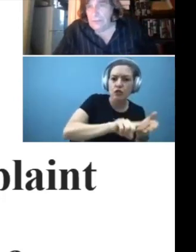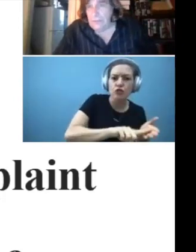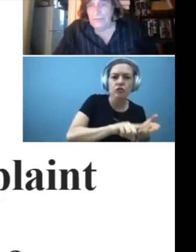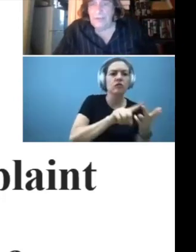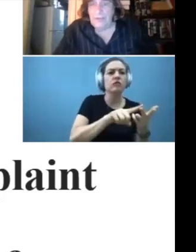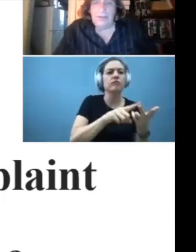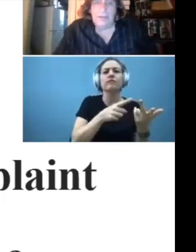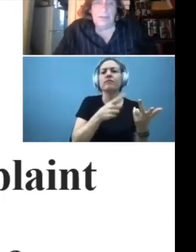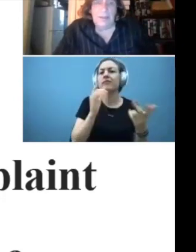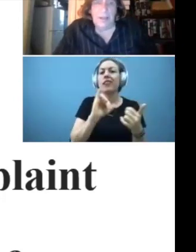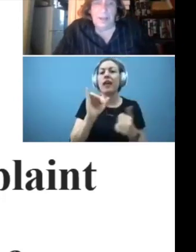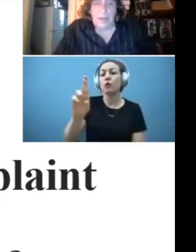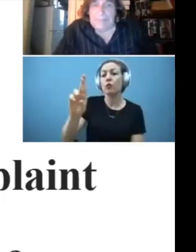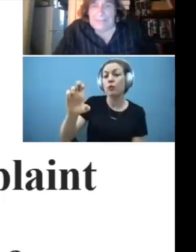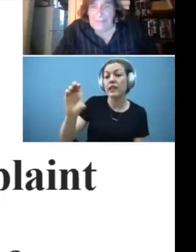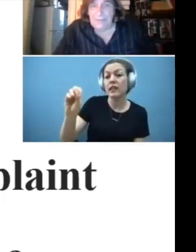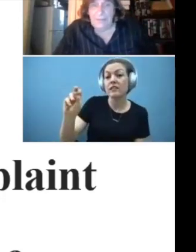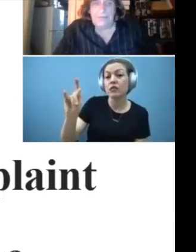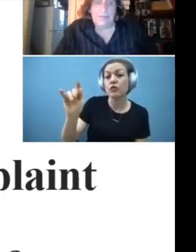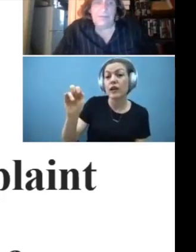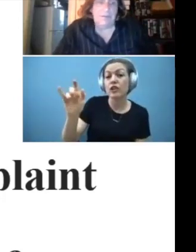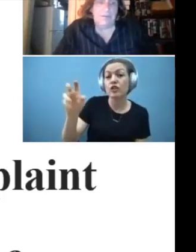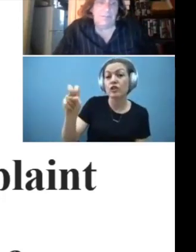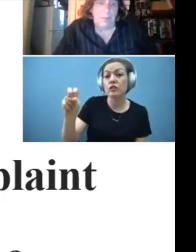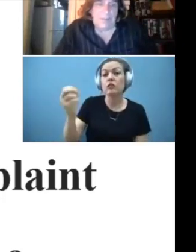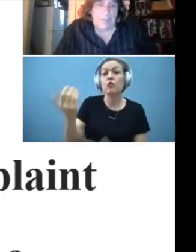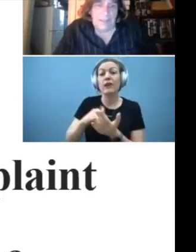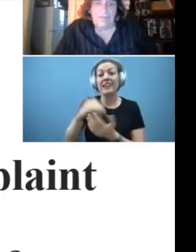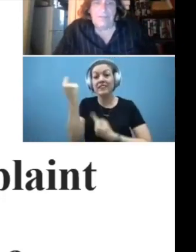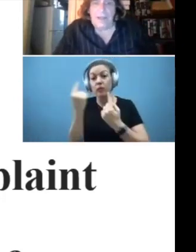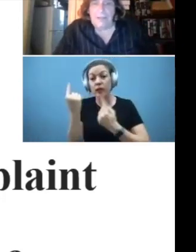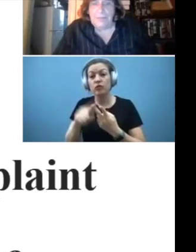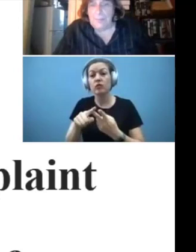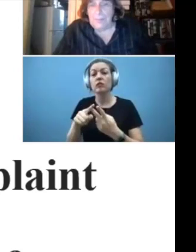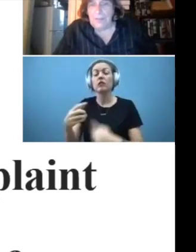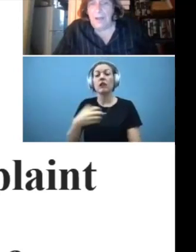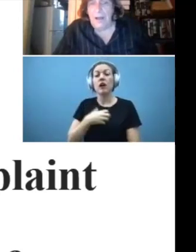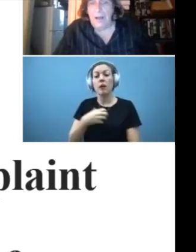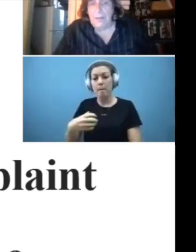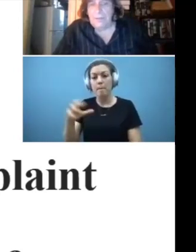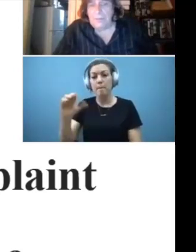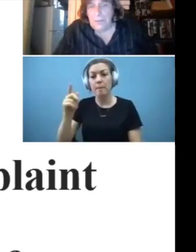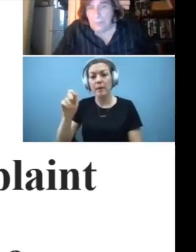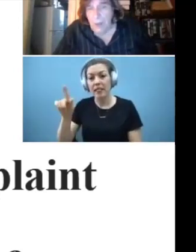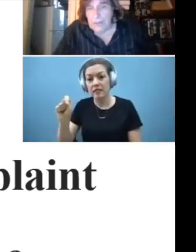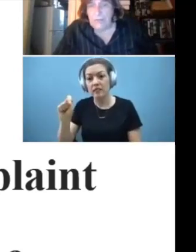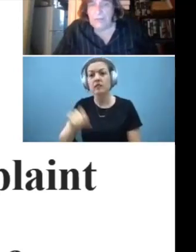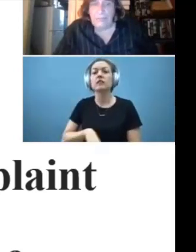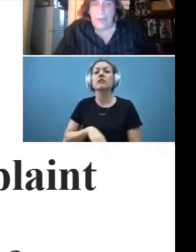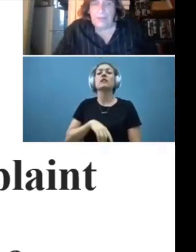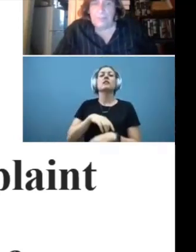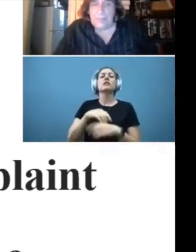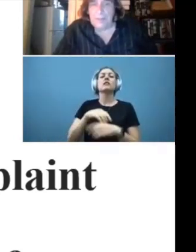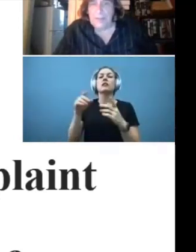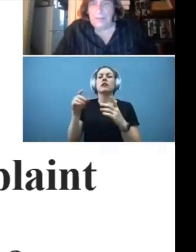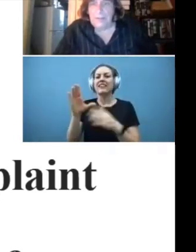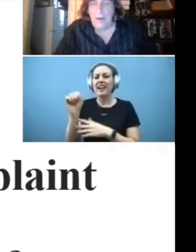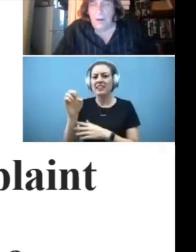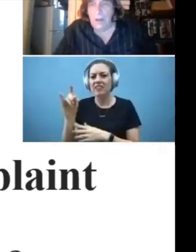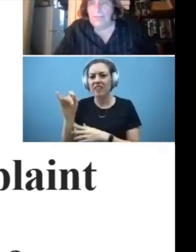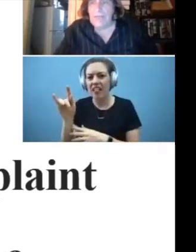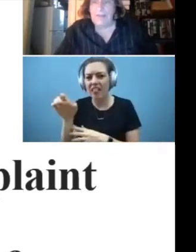reconsideration, appeals, department case files, public logs, monitoring responsibilities.